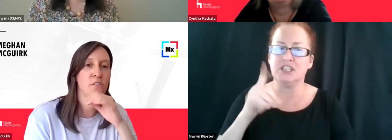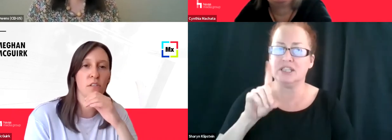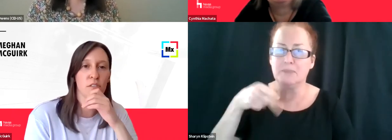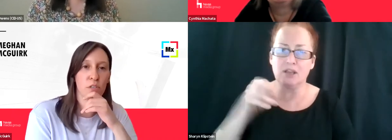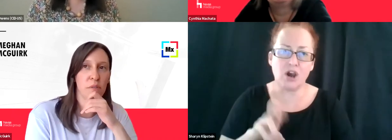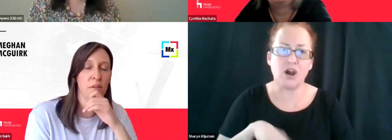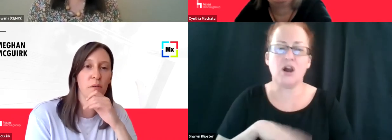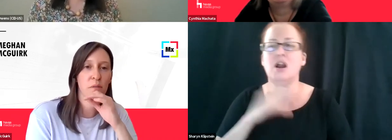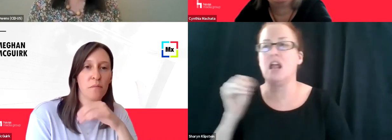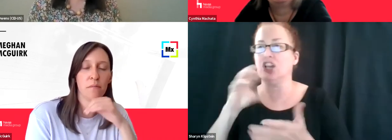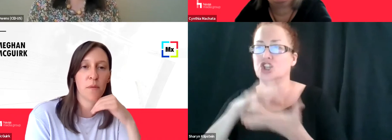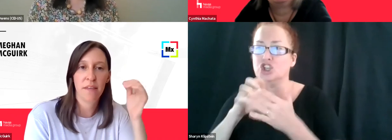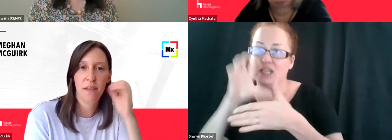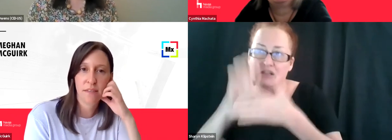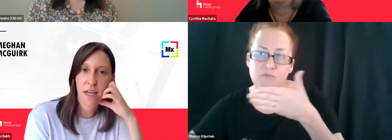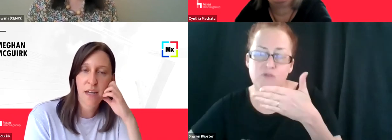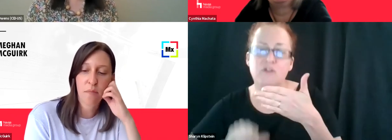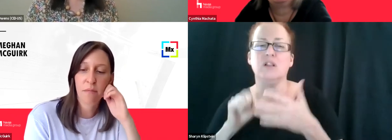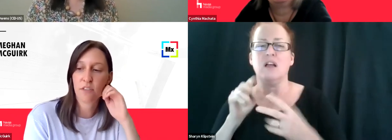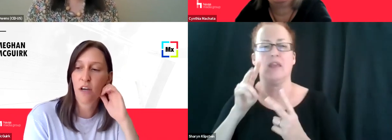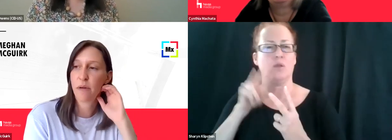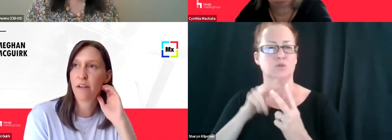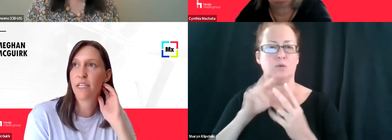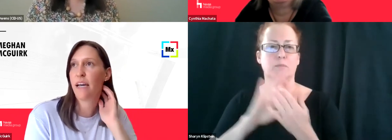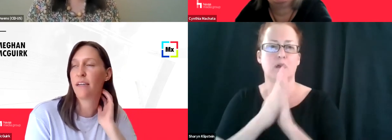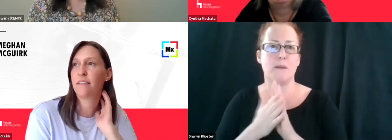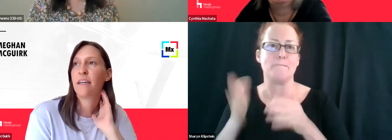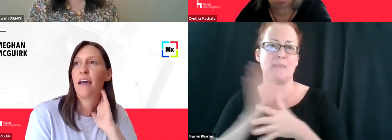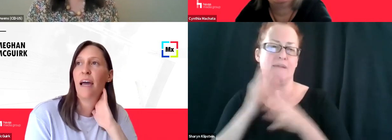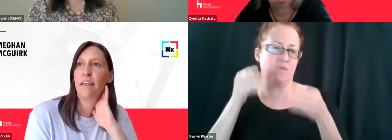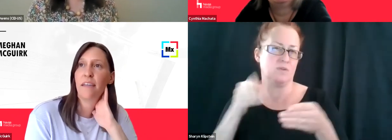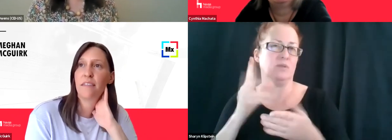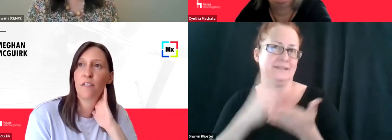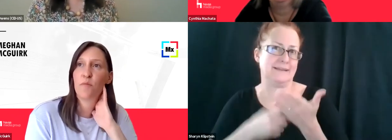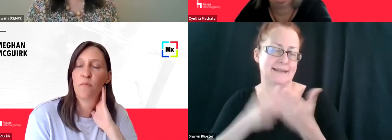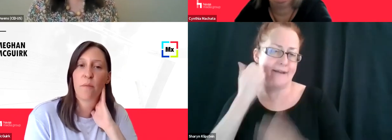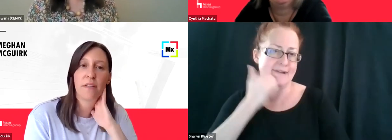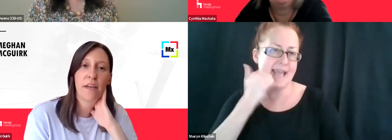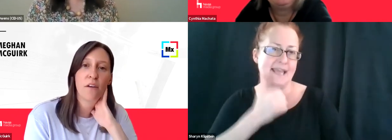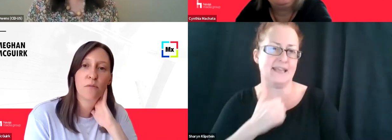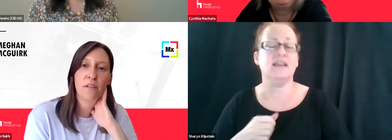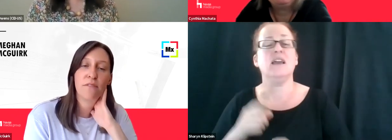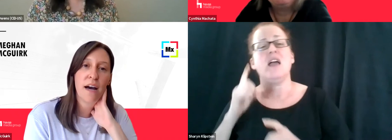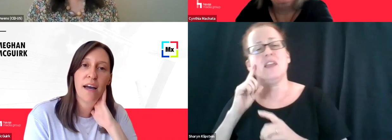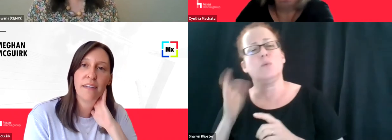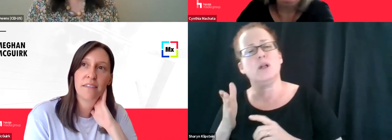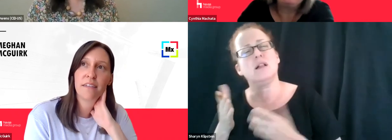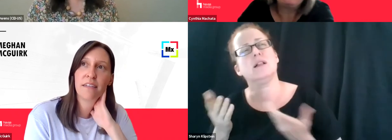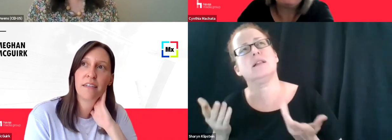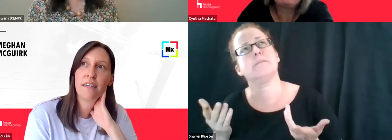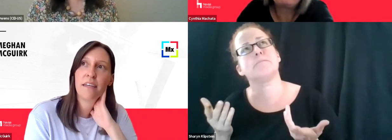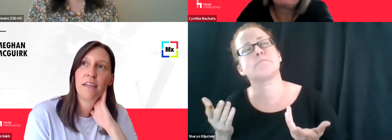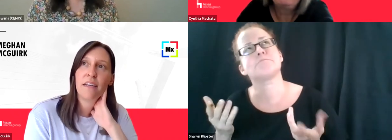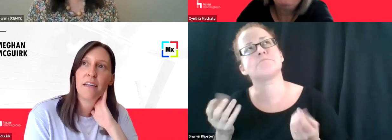deprecation are still going be the main things that I probably have to talk about every day. And I think it's going to be more about like, how do we find